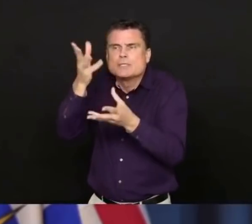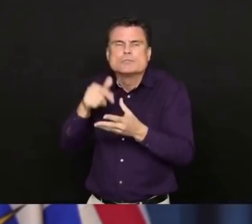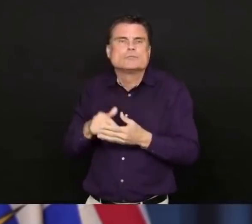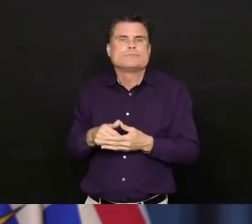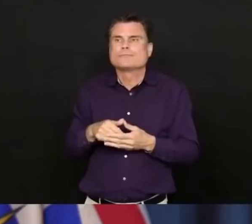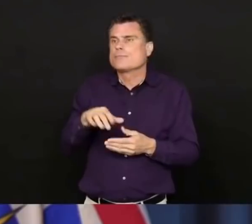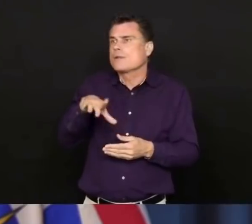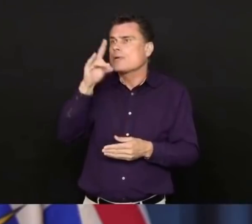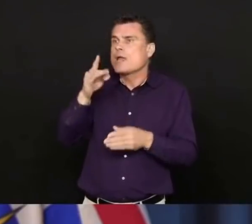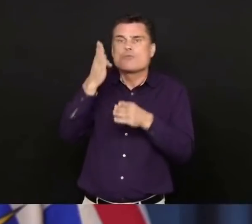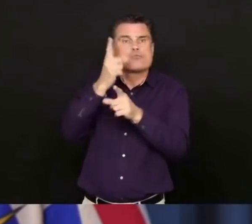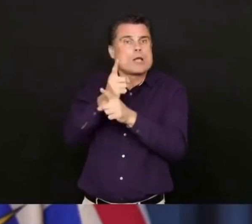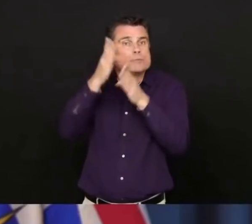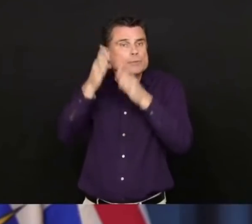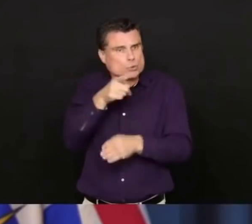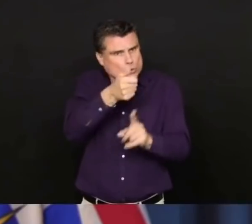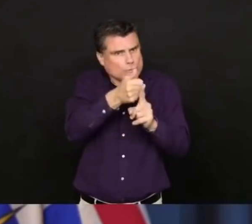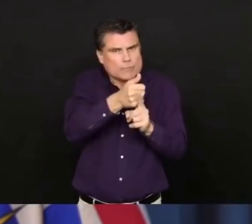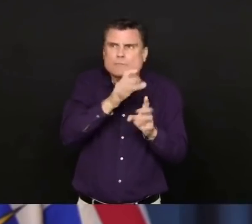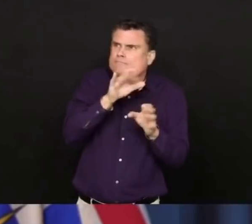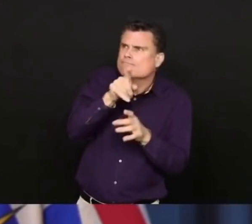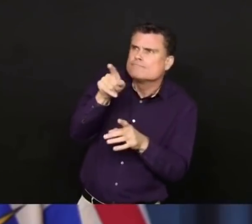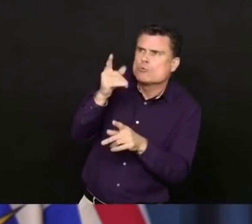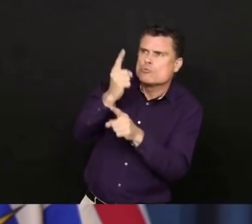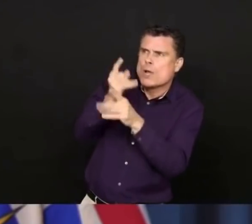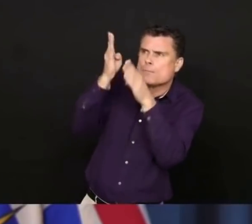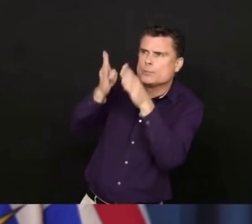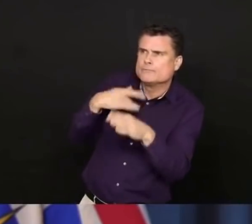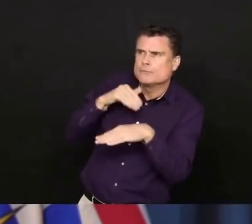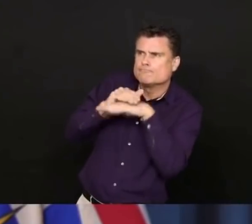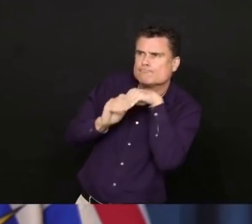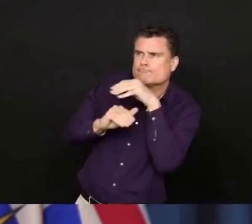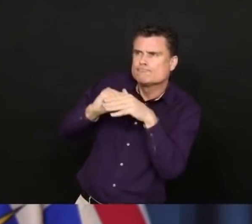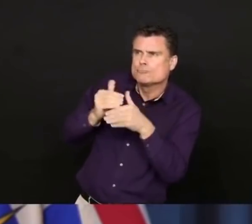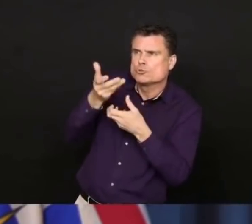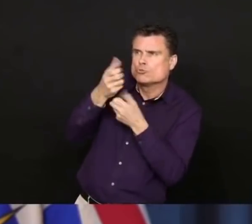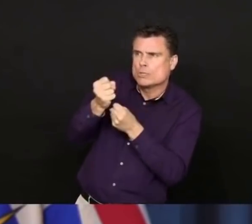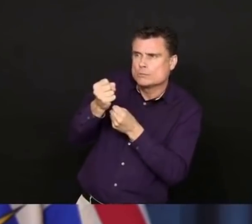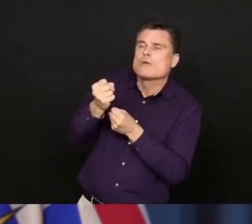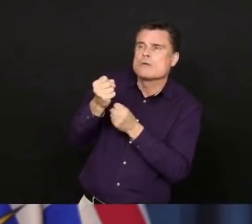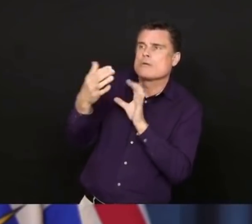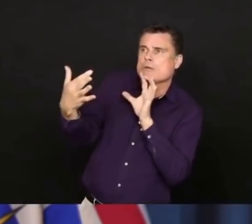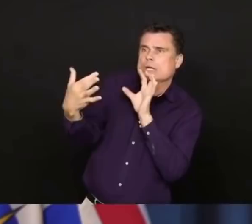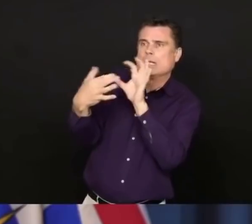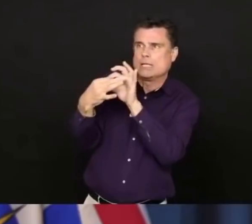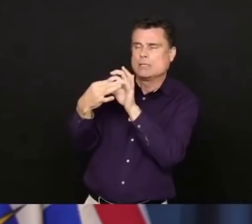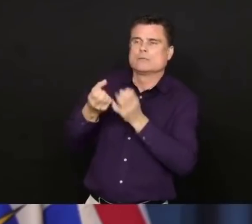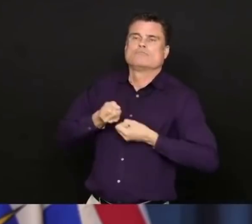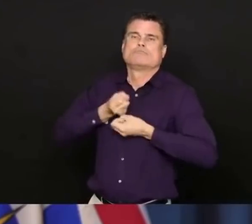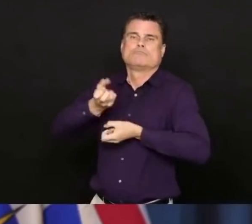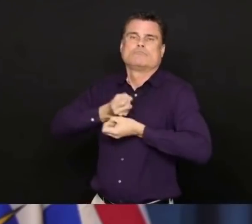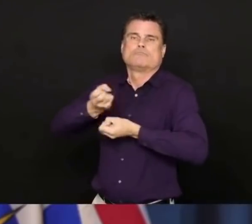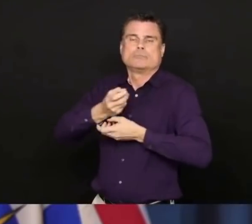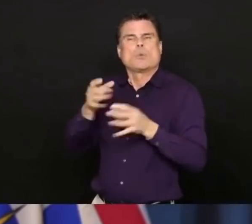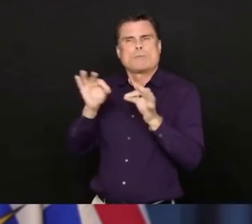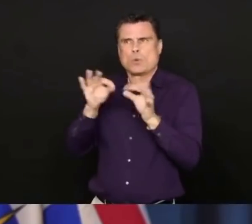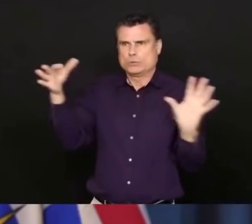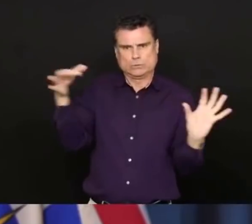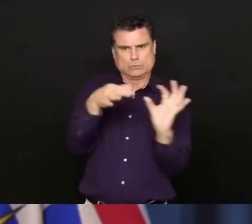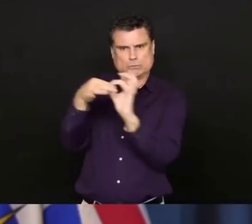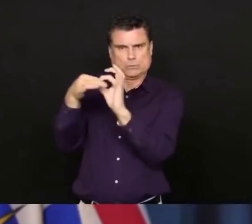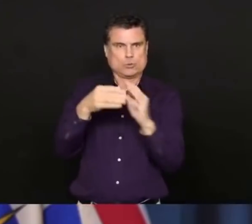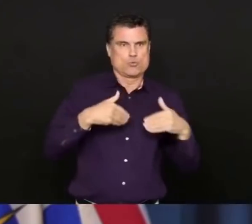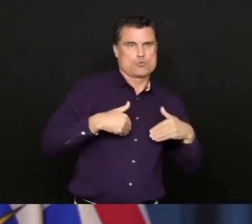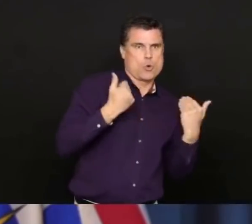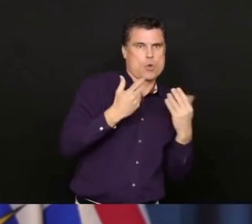try and put some normalcy, to address some of the concerns that young people have. And I hope we can all